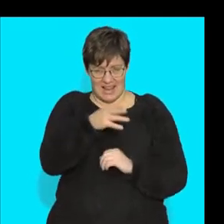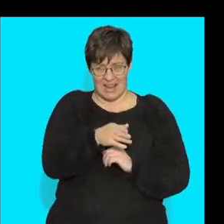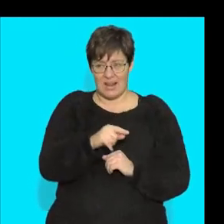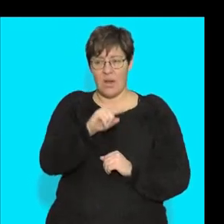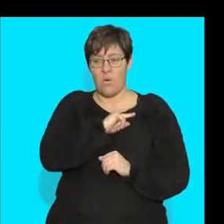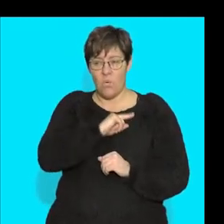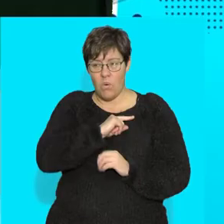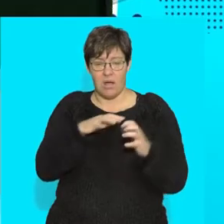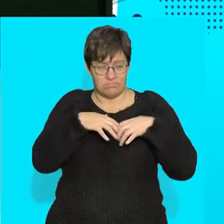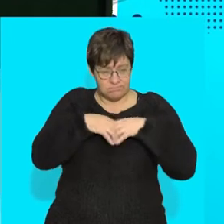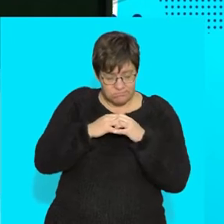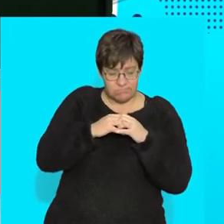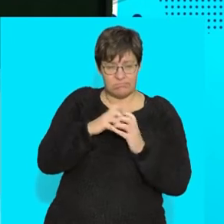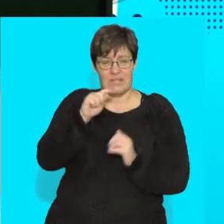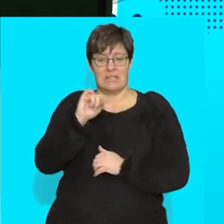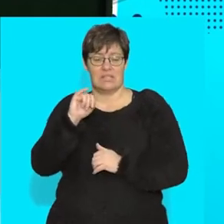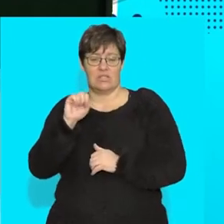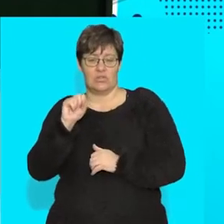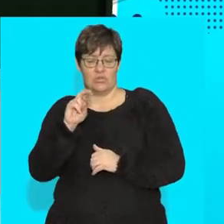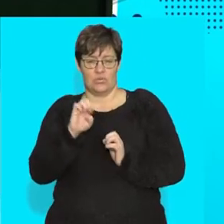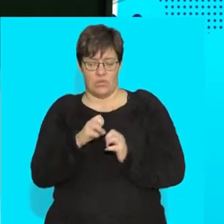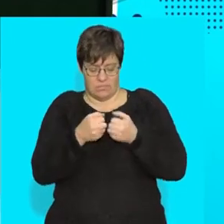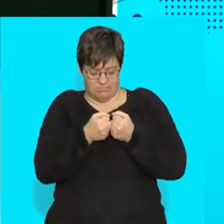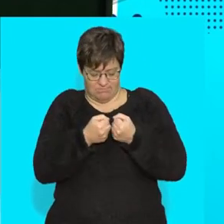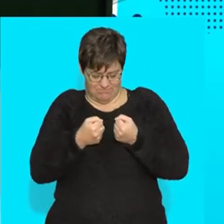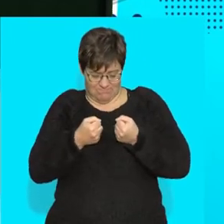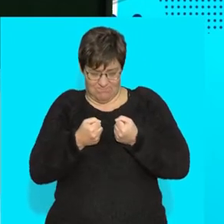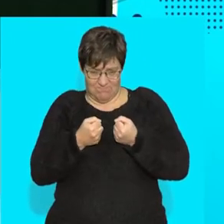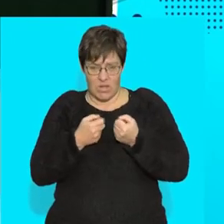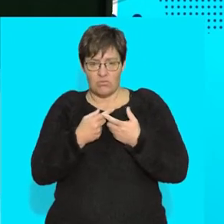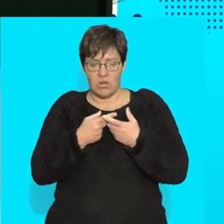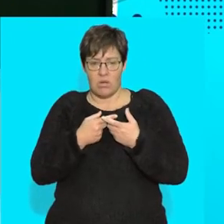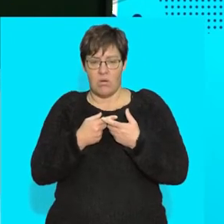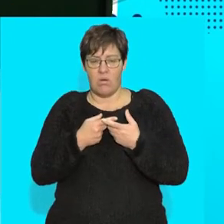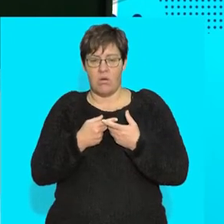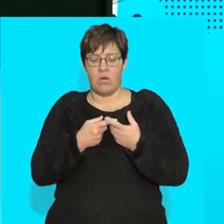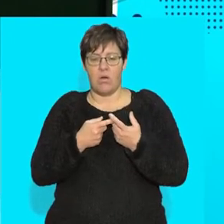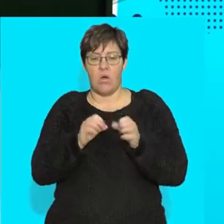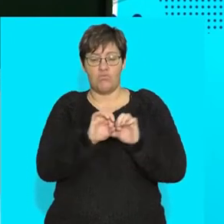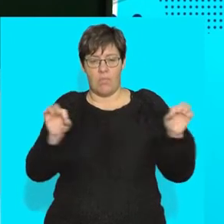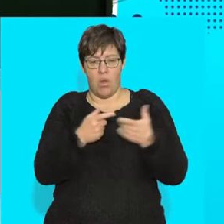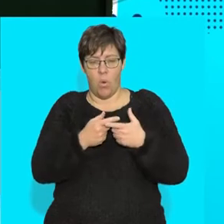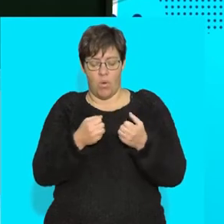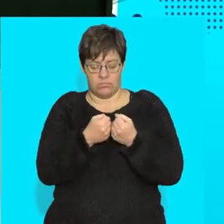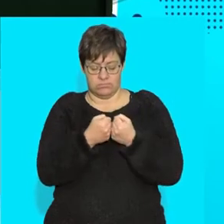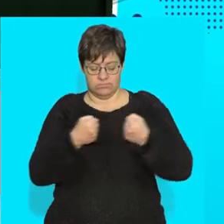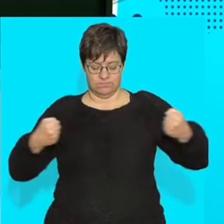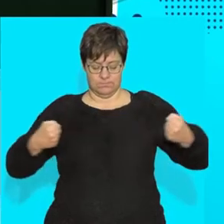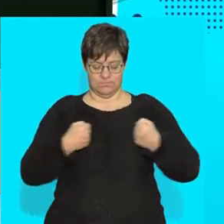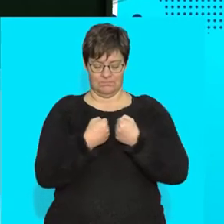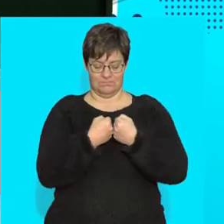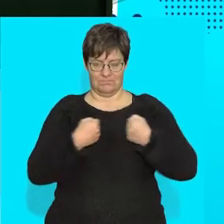to make the tissue. But what's the difference between a string or a rope and an elastic band, right?